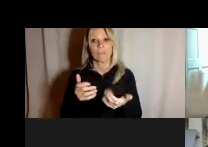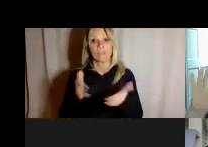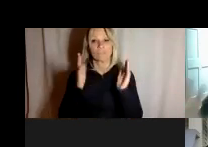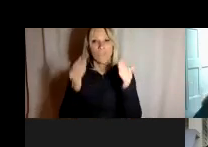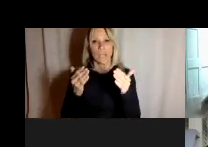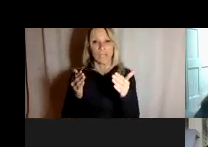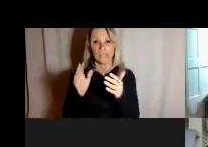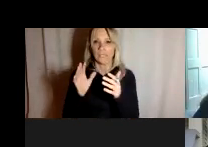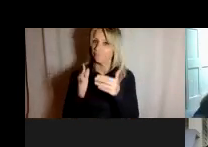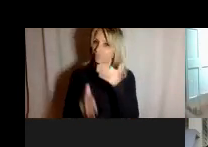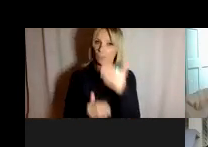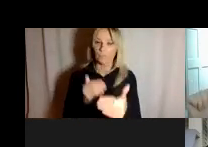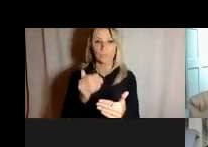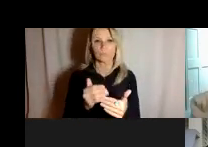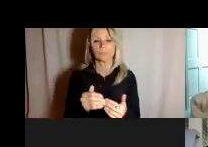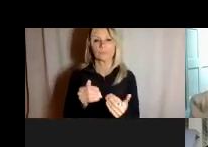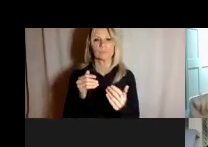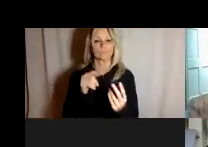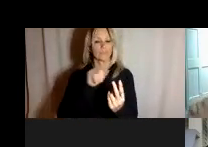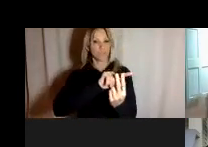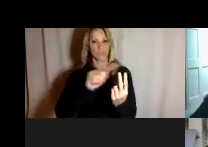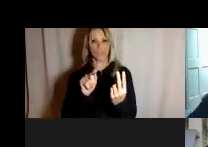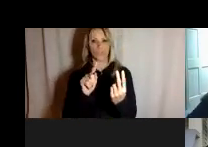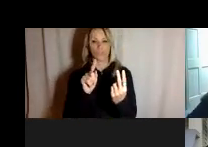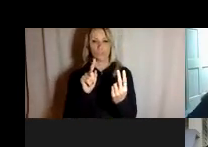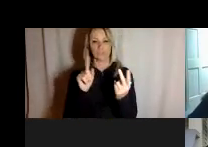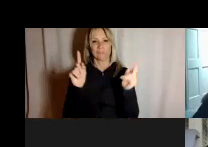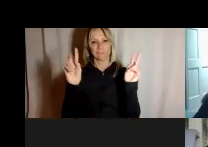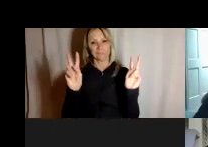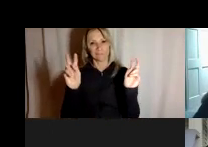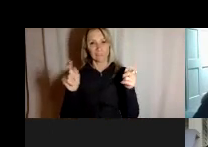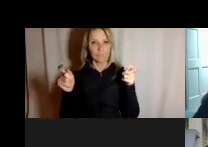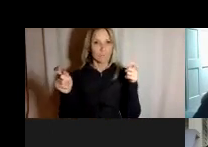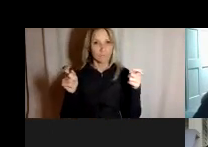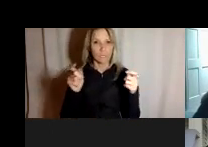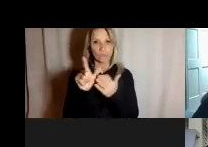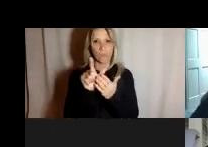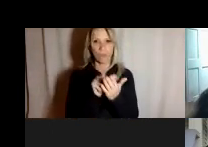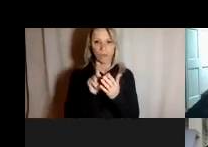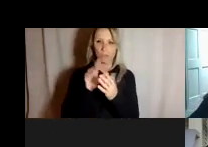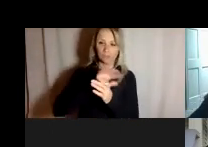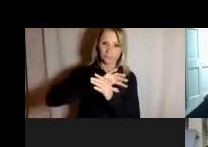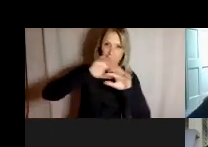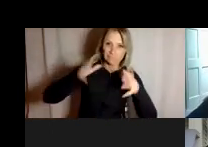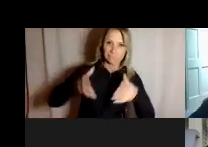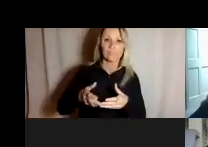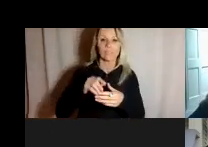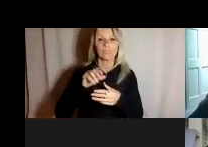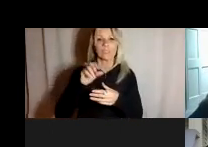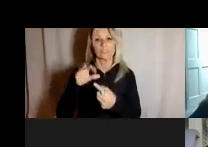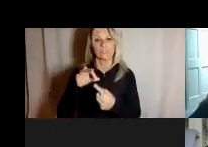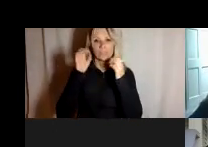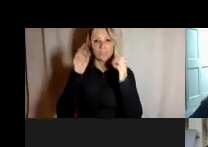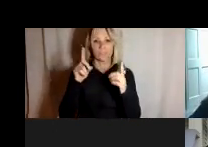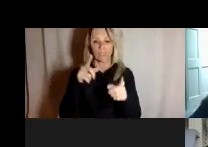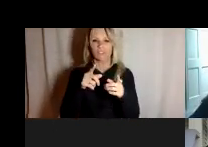two governing laws of special education these are federal laws they um dictate special education across the entire